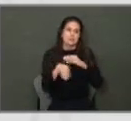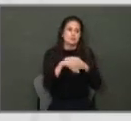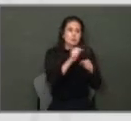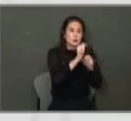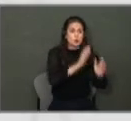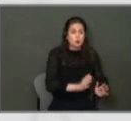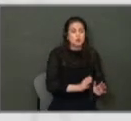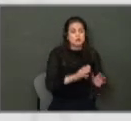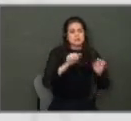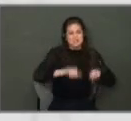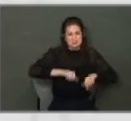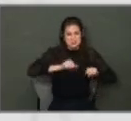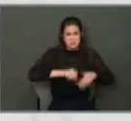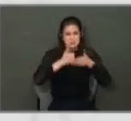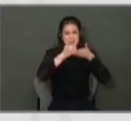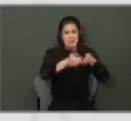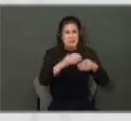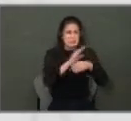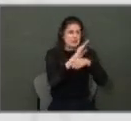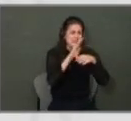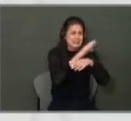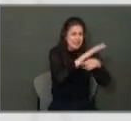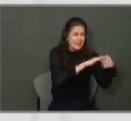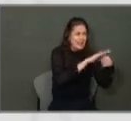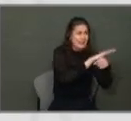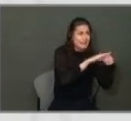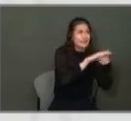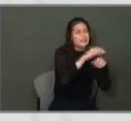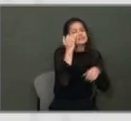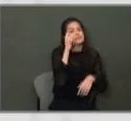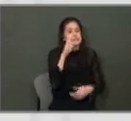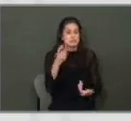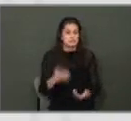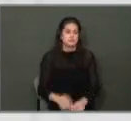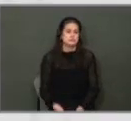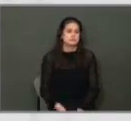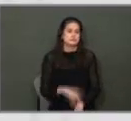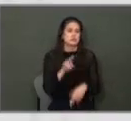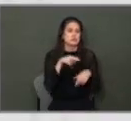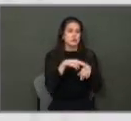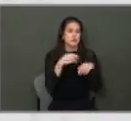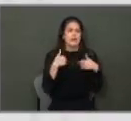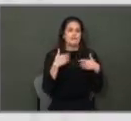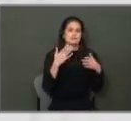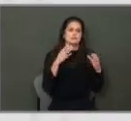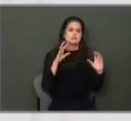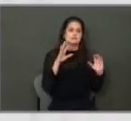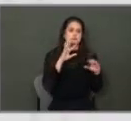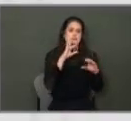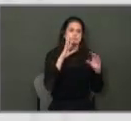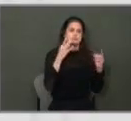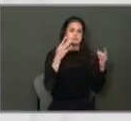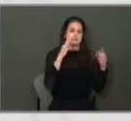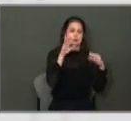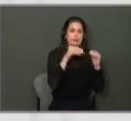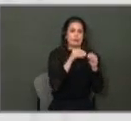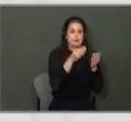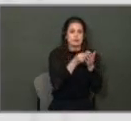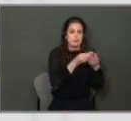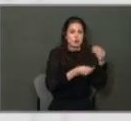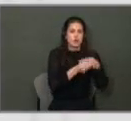be able to handle one of the busiest areas in San Antonio. And then, of course, we've got the collective bargaining agreement for the firefighters in the